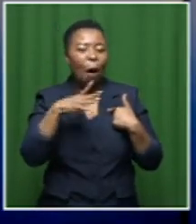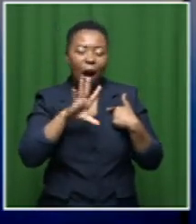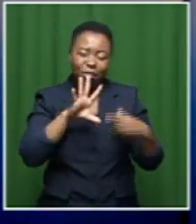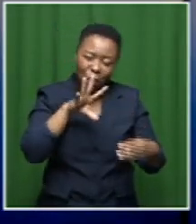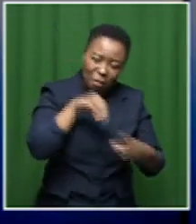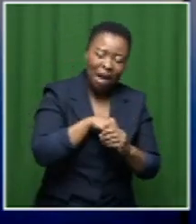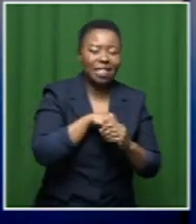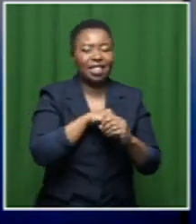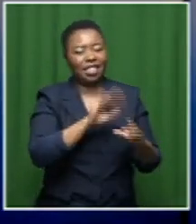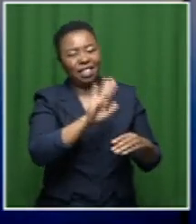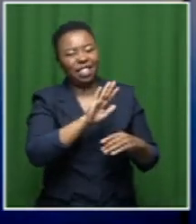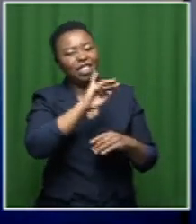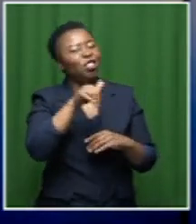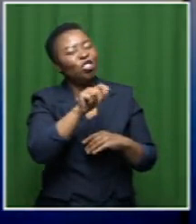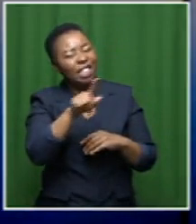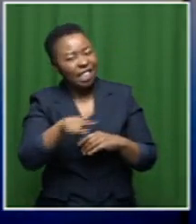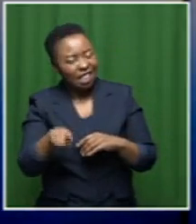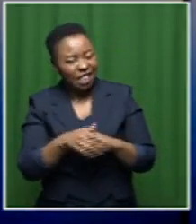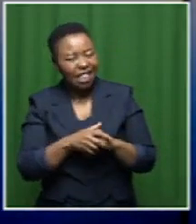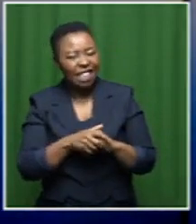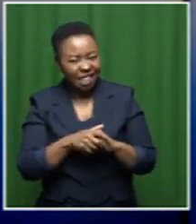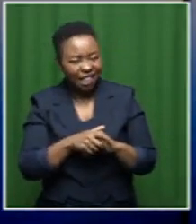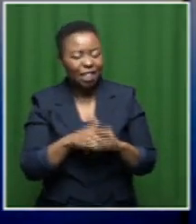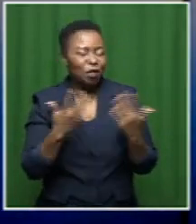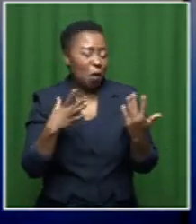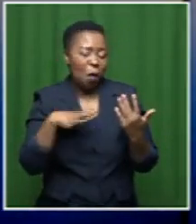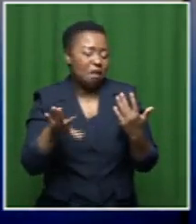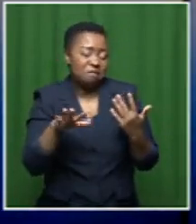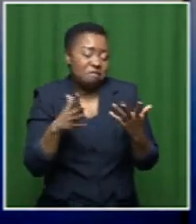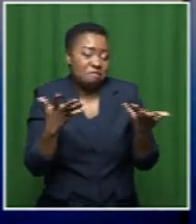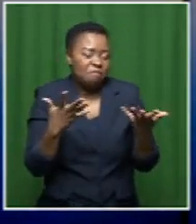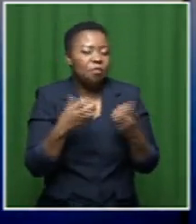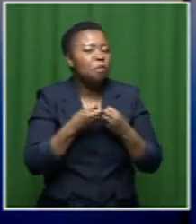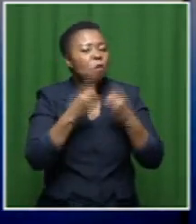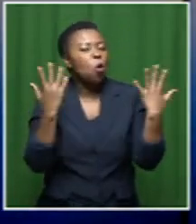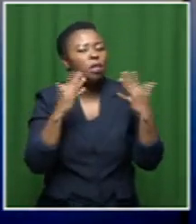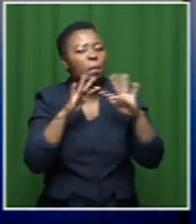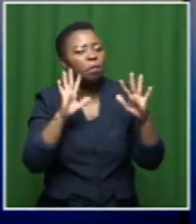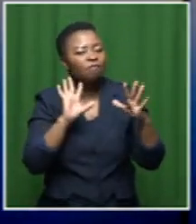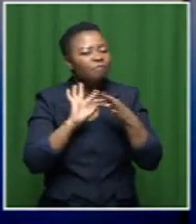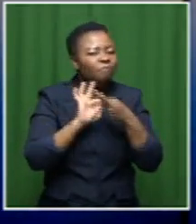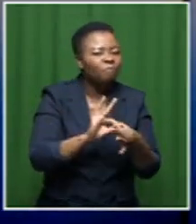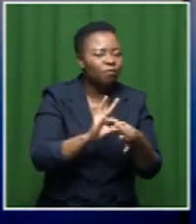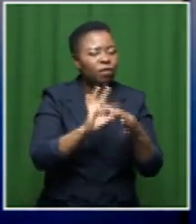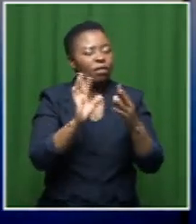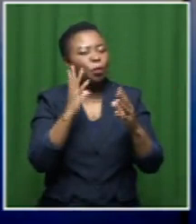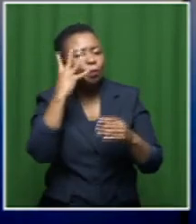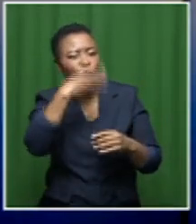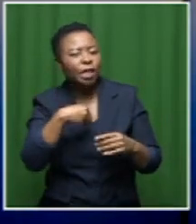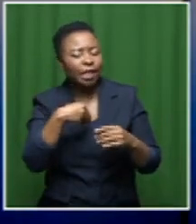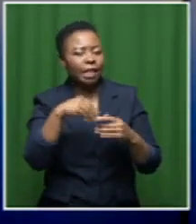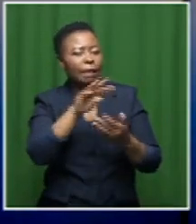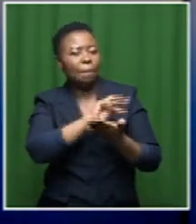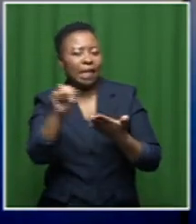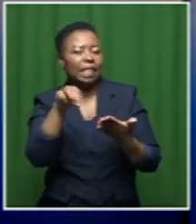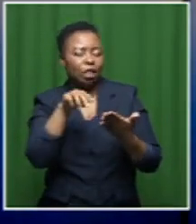and I want to to just you know surround myself with with the beauty but with also the message behind it and also